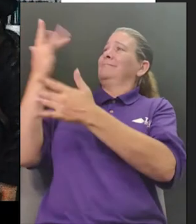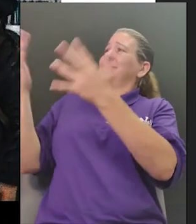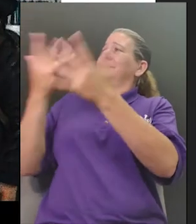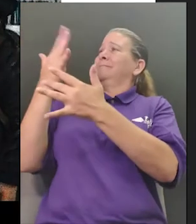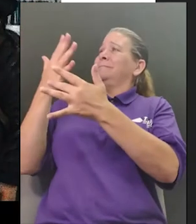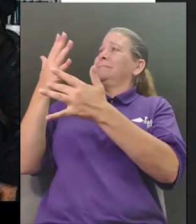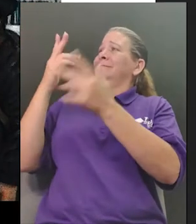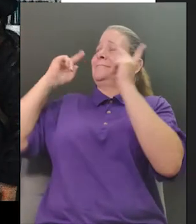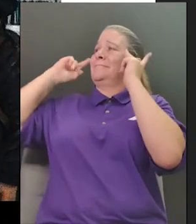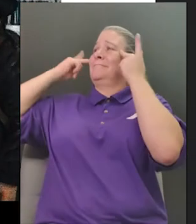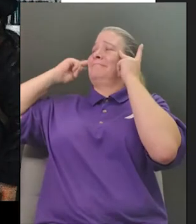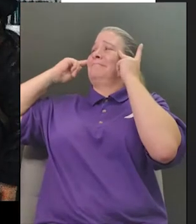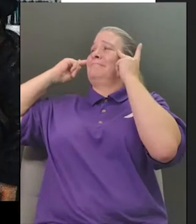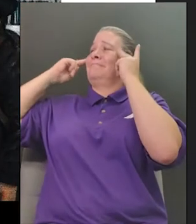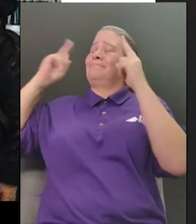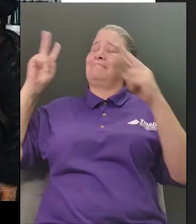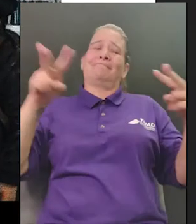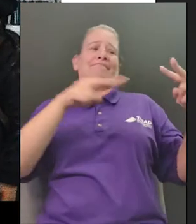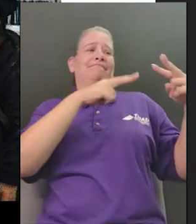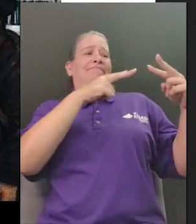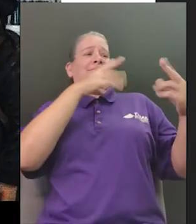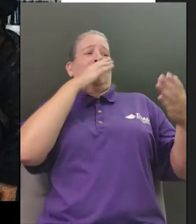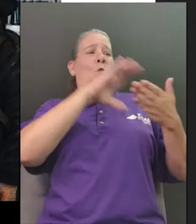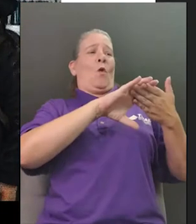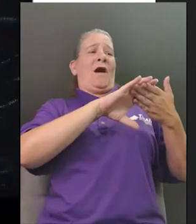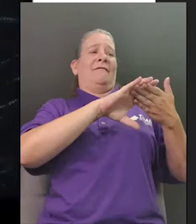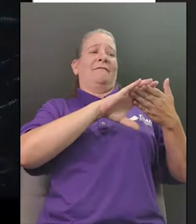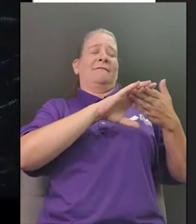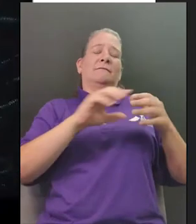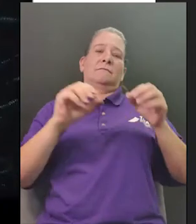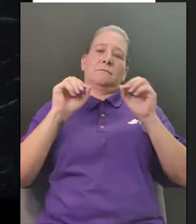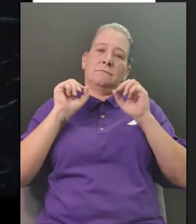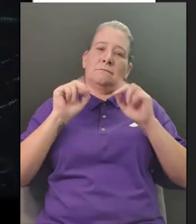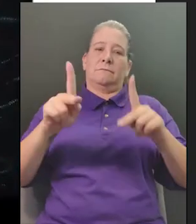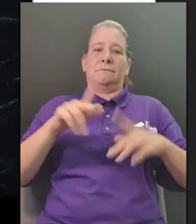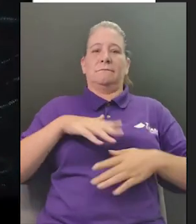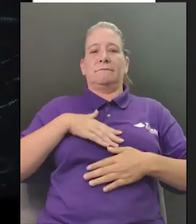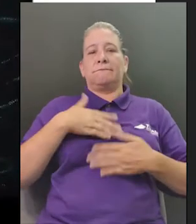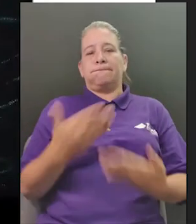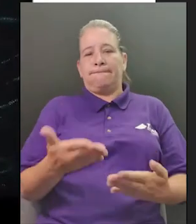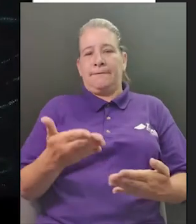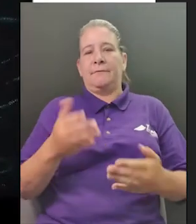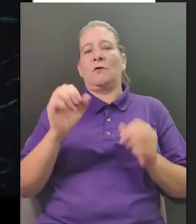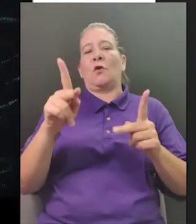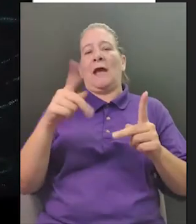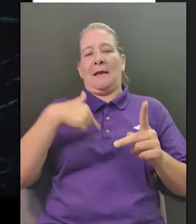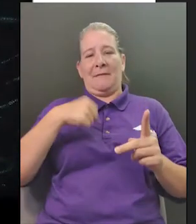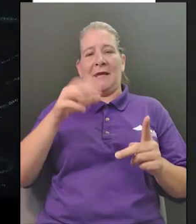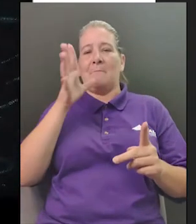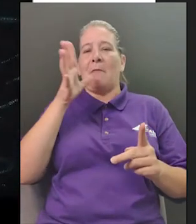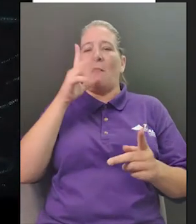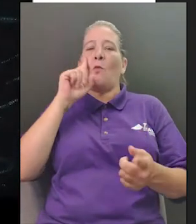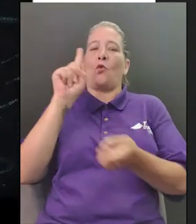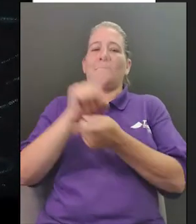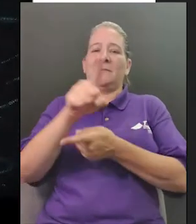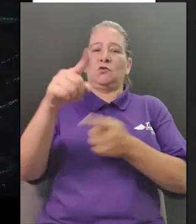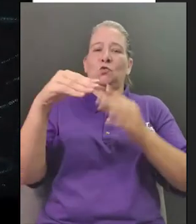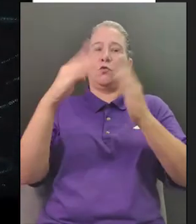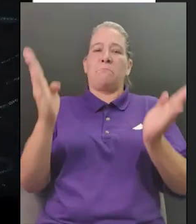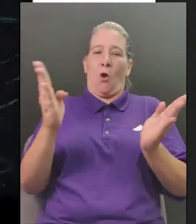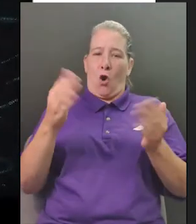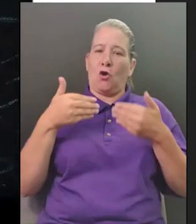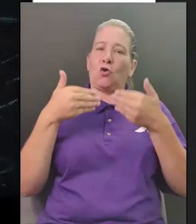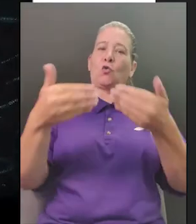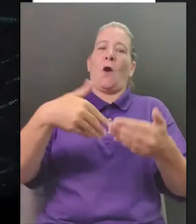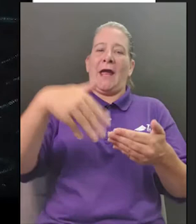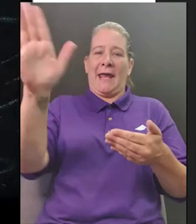said mother and i will wait for you in the barn sibyl pulled on her father's old breeches and tuck them